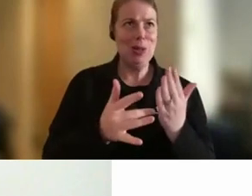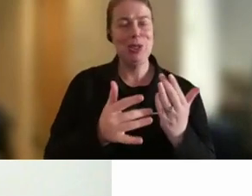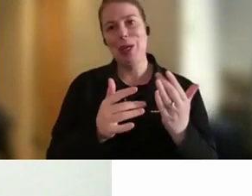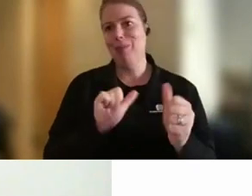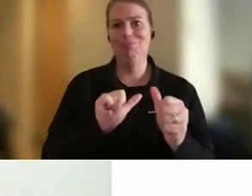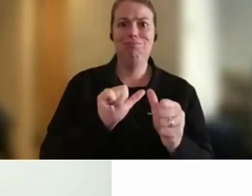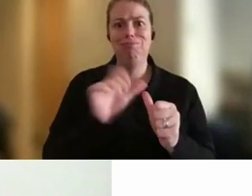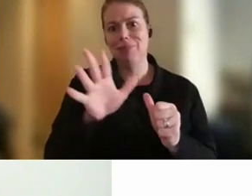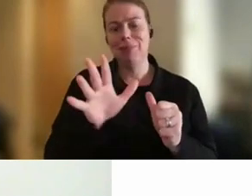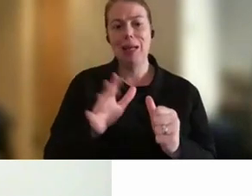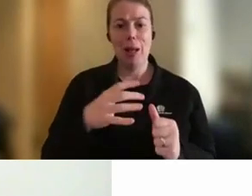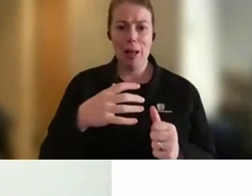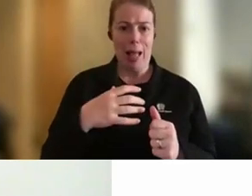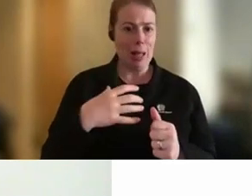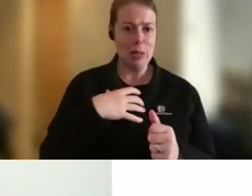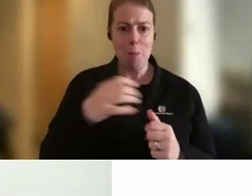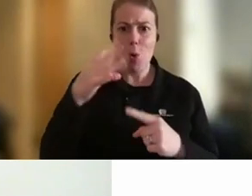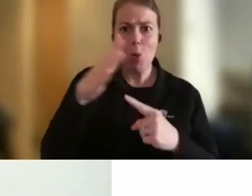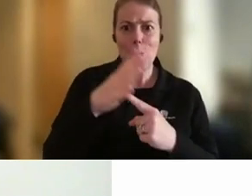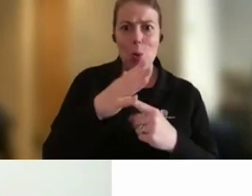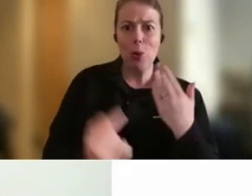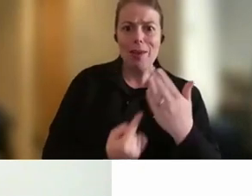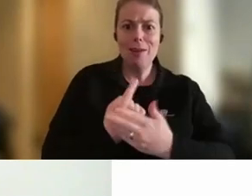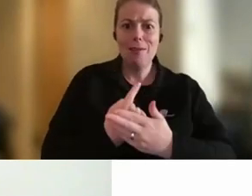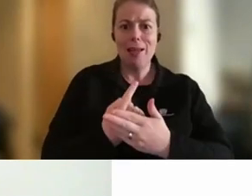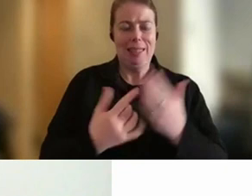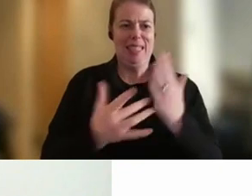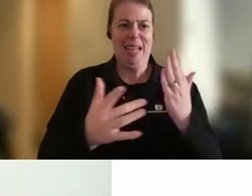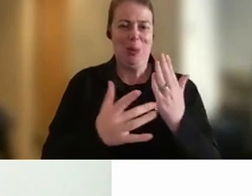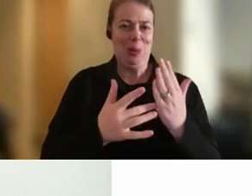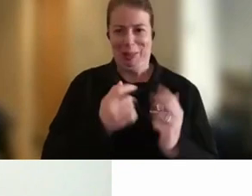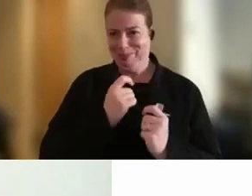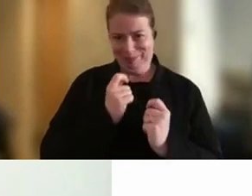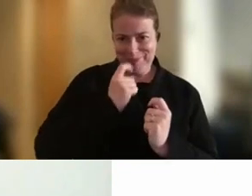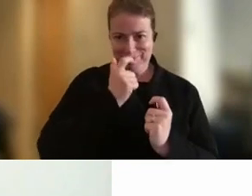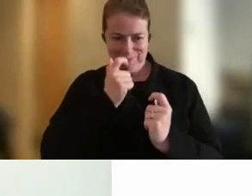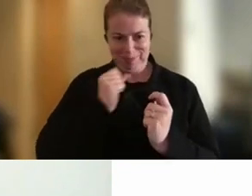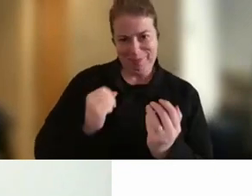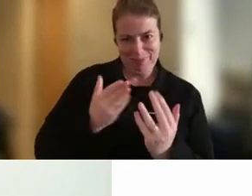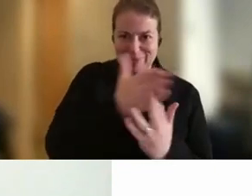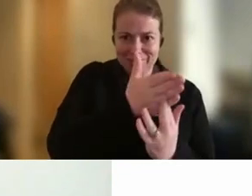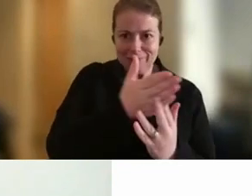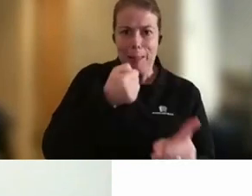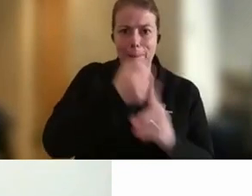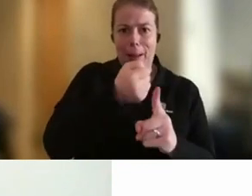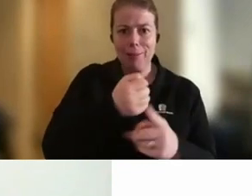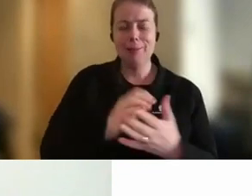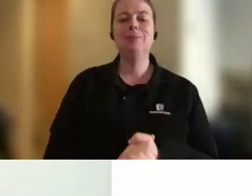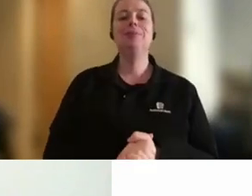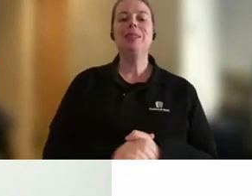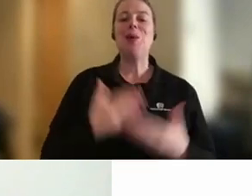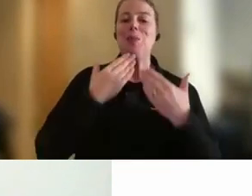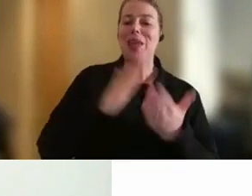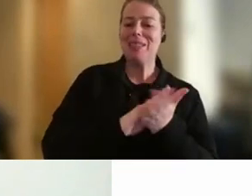the more it decides not to work as well as it should do. So thank you, Helen, for that update. The State of the